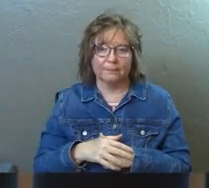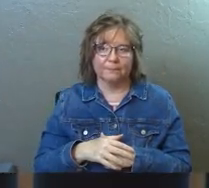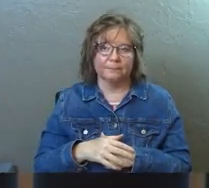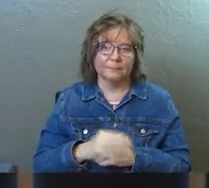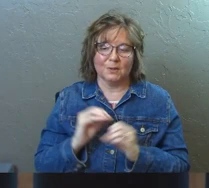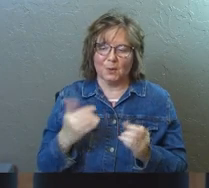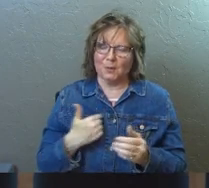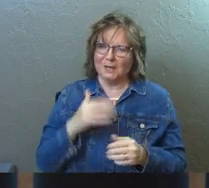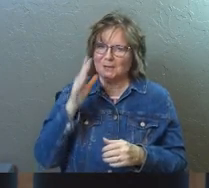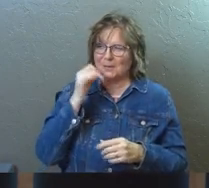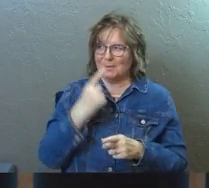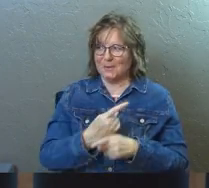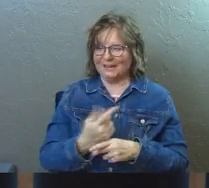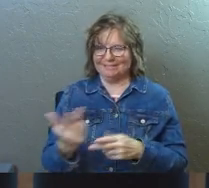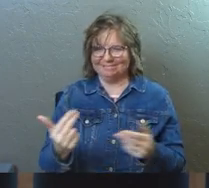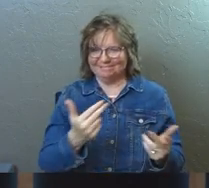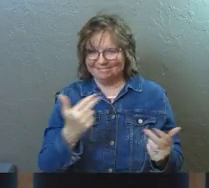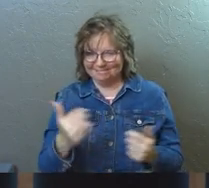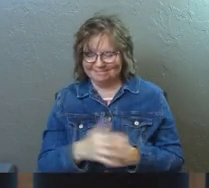Nobody in here is stubborn.